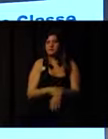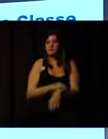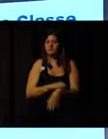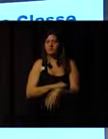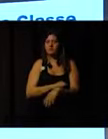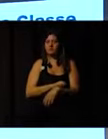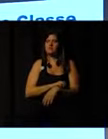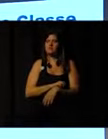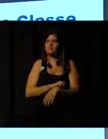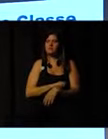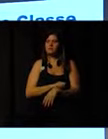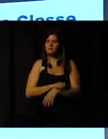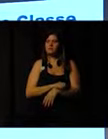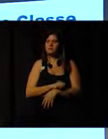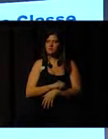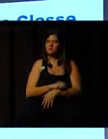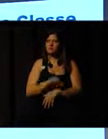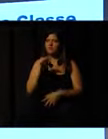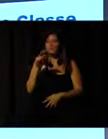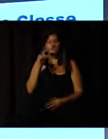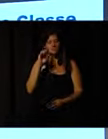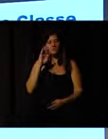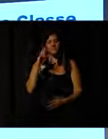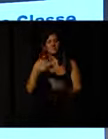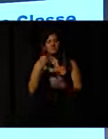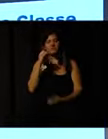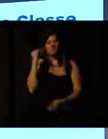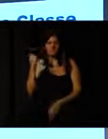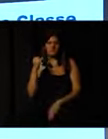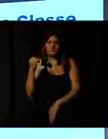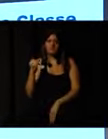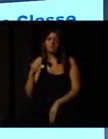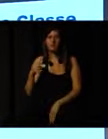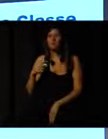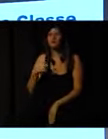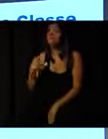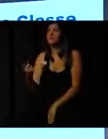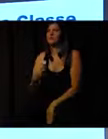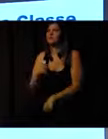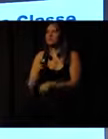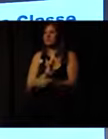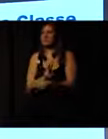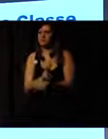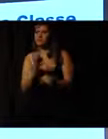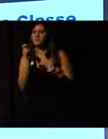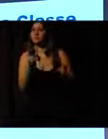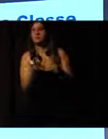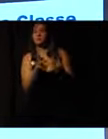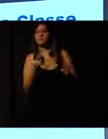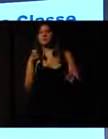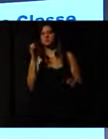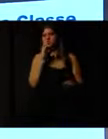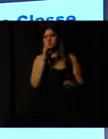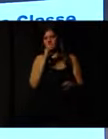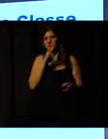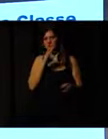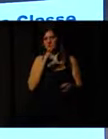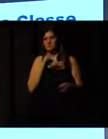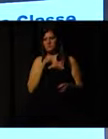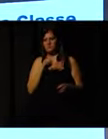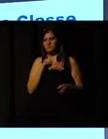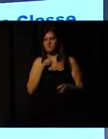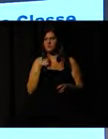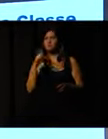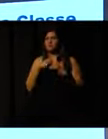And this is something very important. Our monitors, our professionals, they perceive